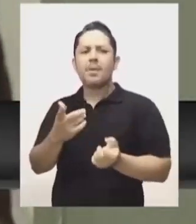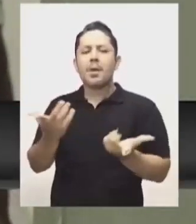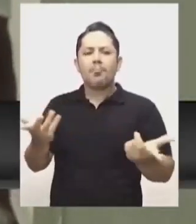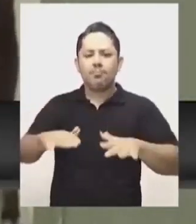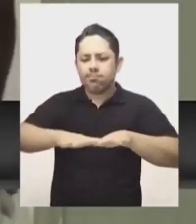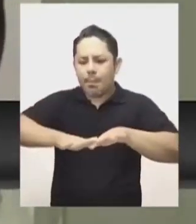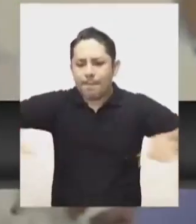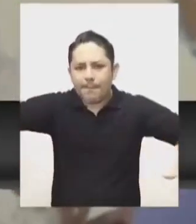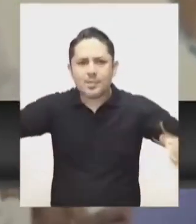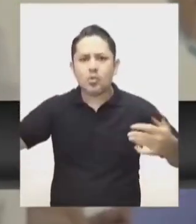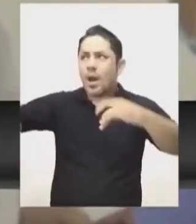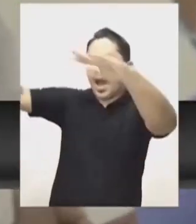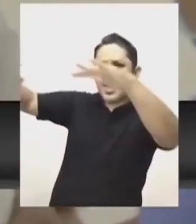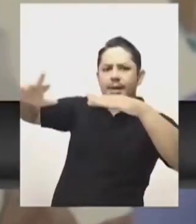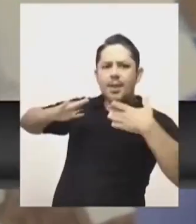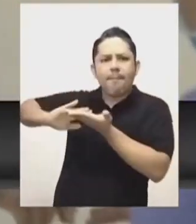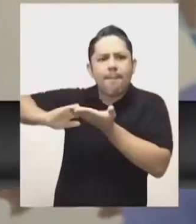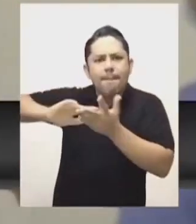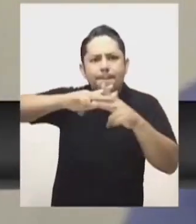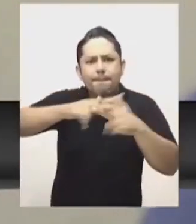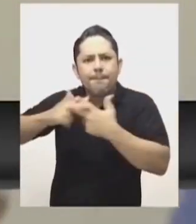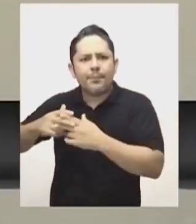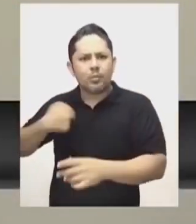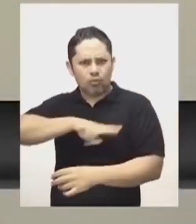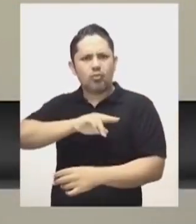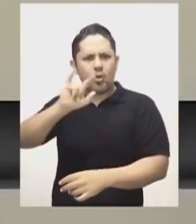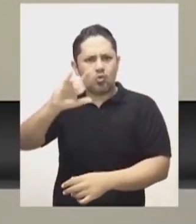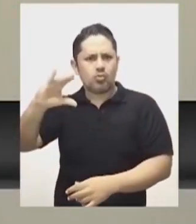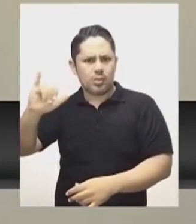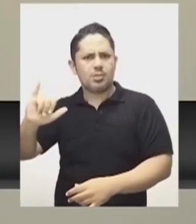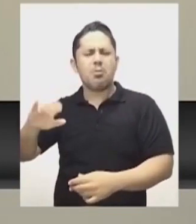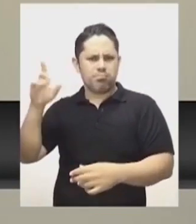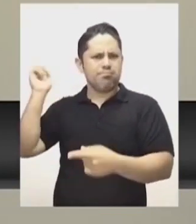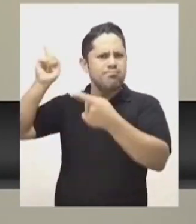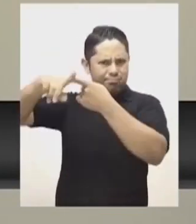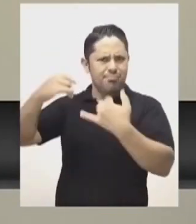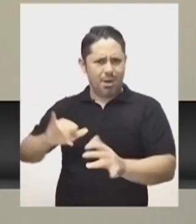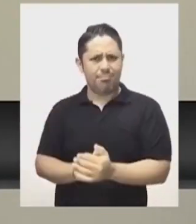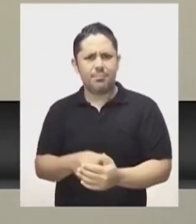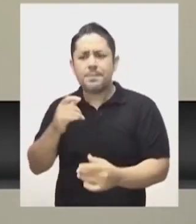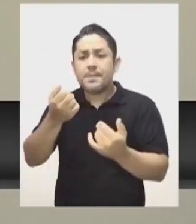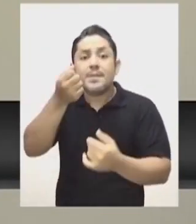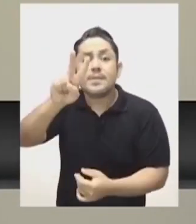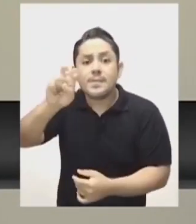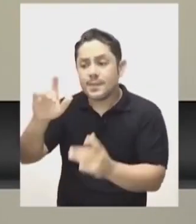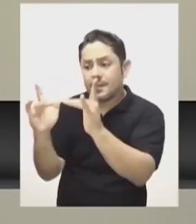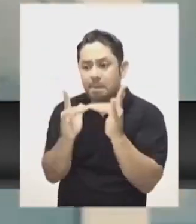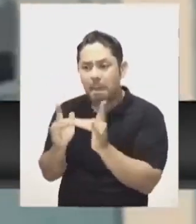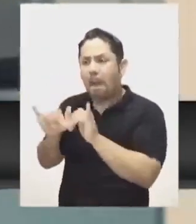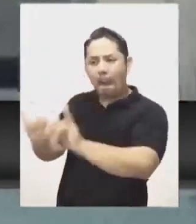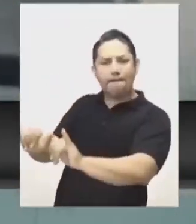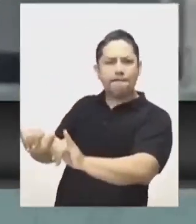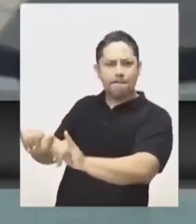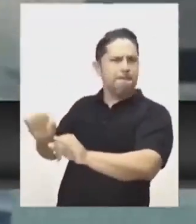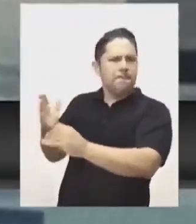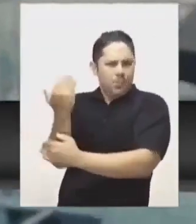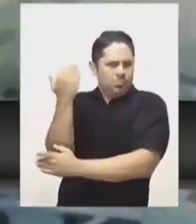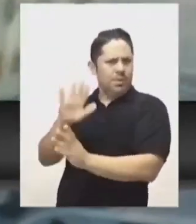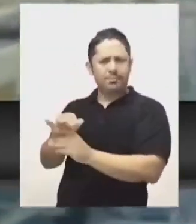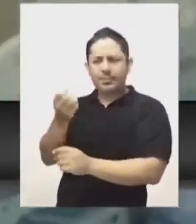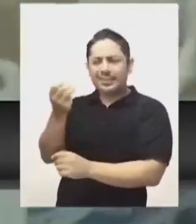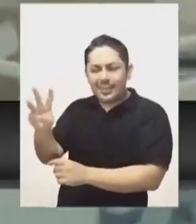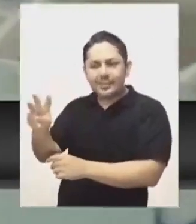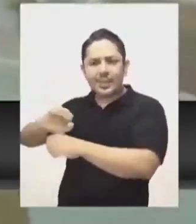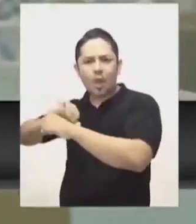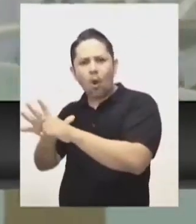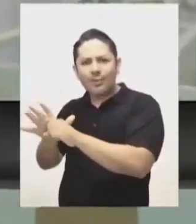that was presented by both the contractor and an auditor so that they'll correct some aspects such as the issue of the floor and air conditioning. We have